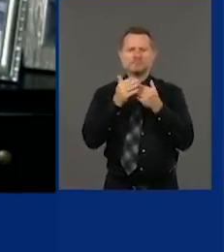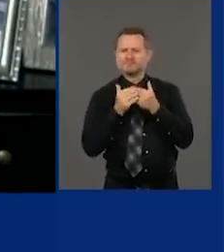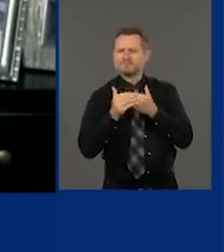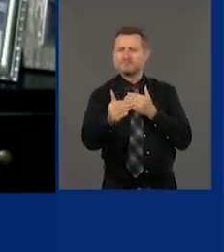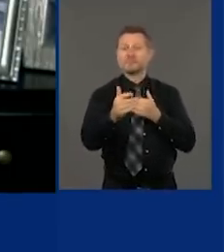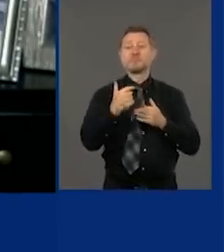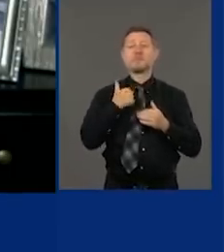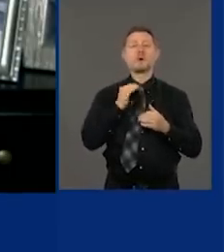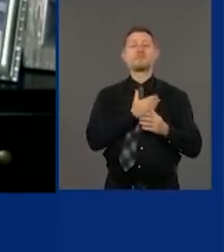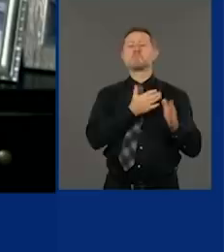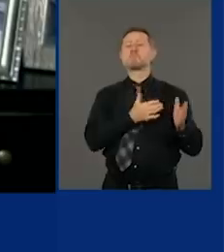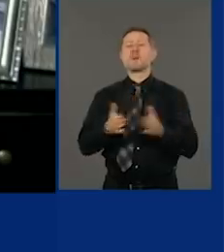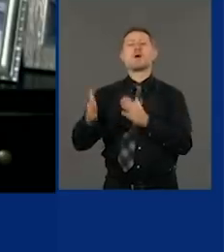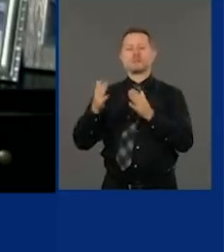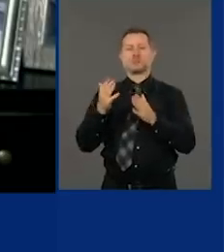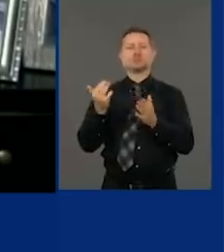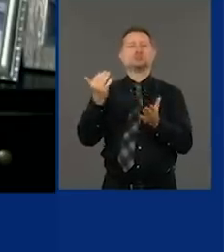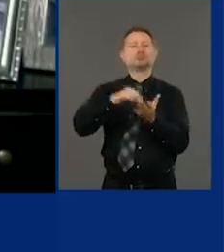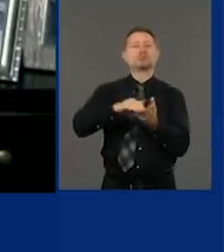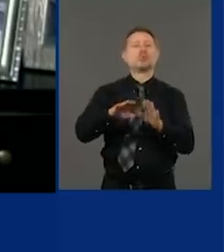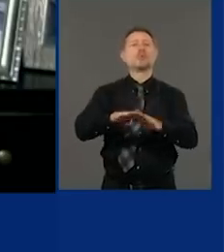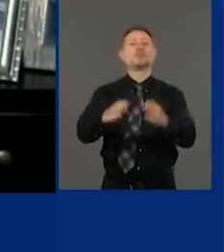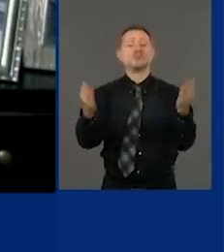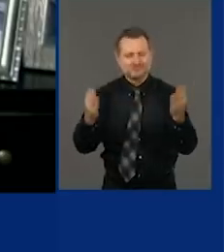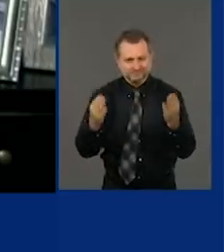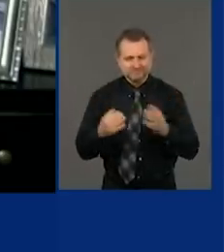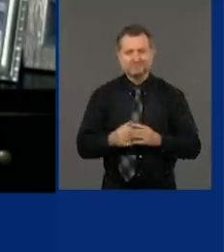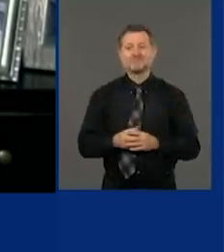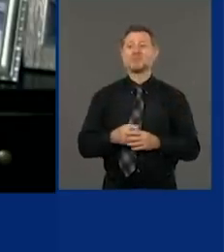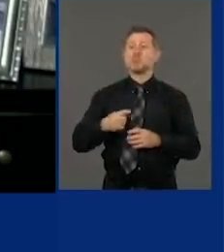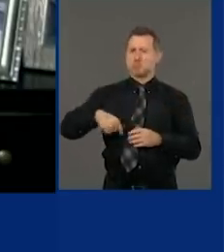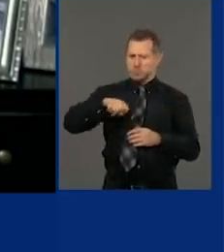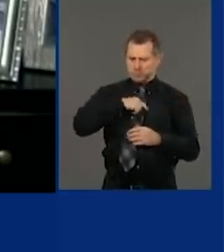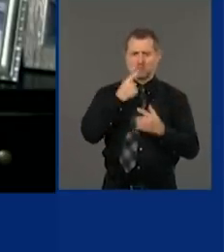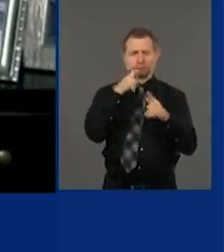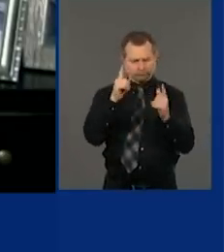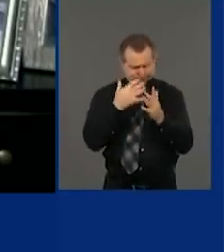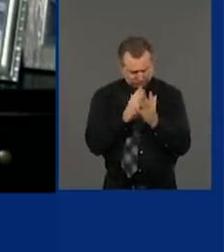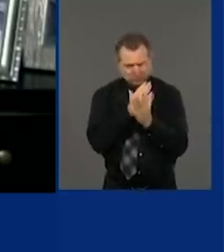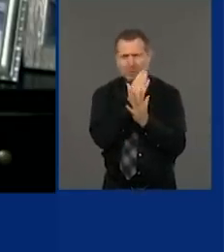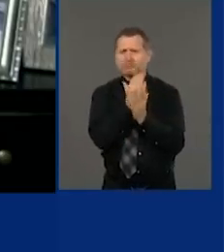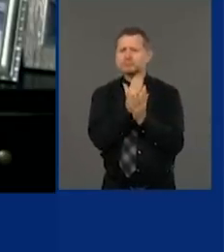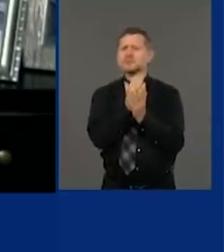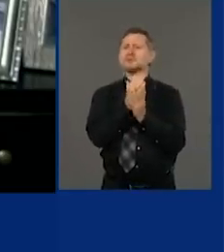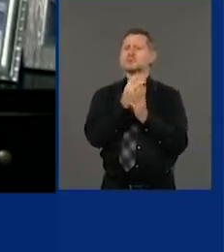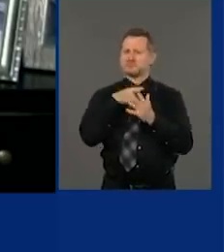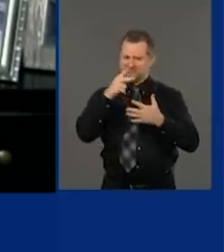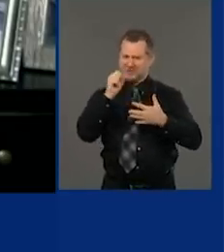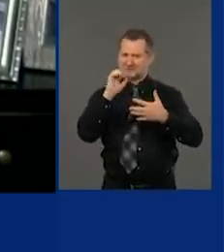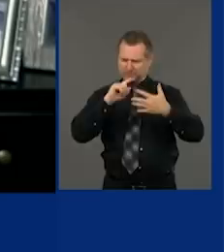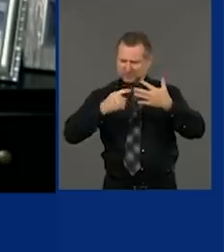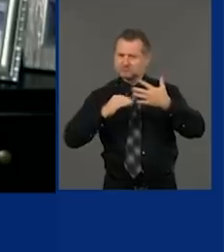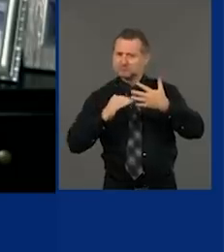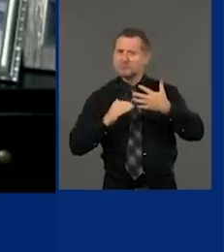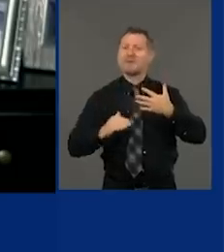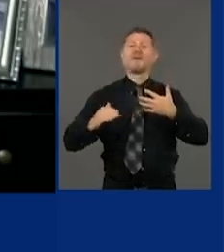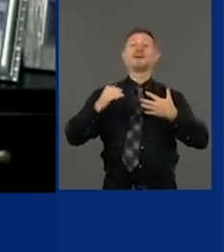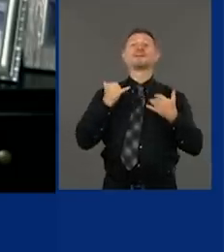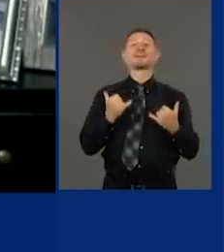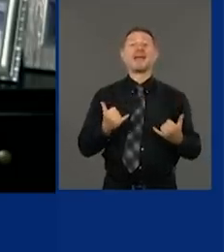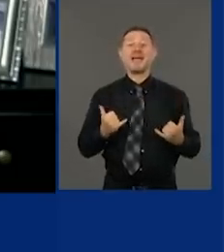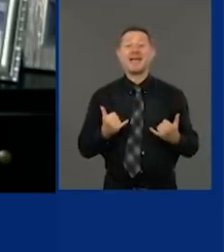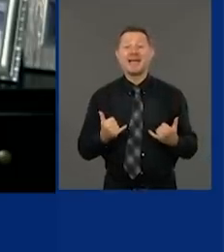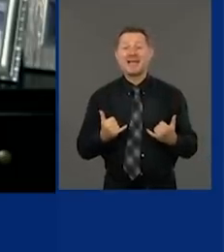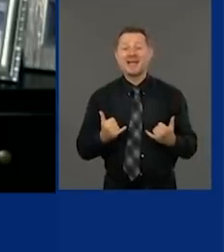a phased approach. We had made it into the second phase. But given where we are, our